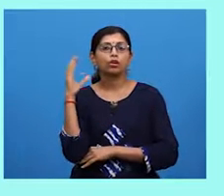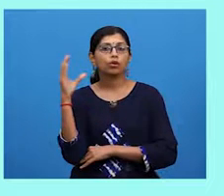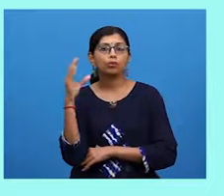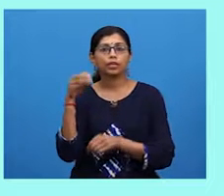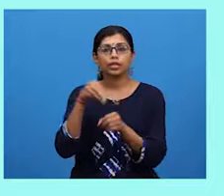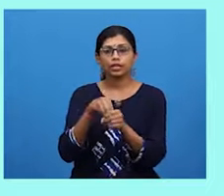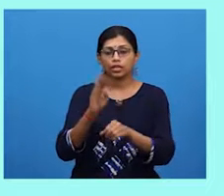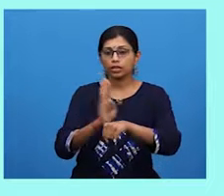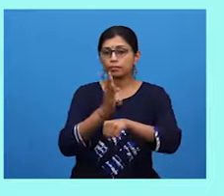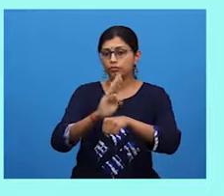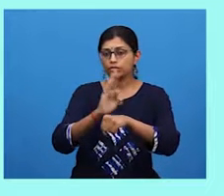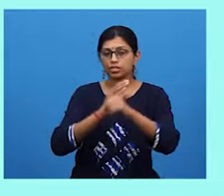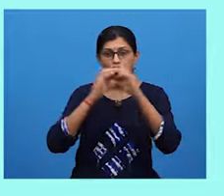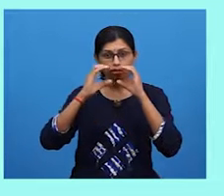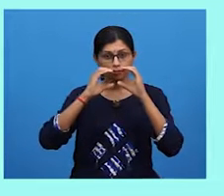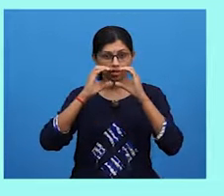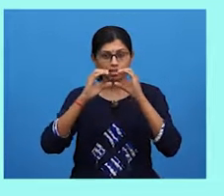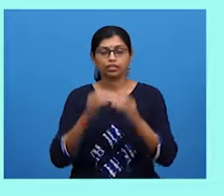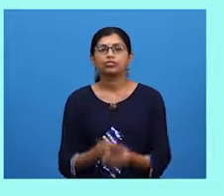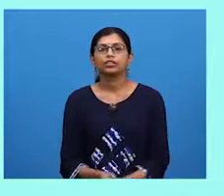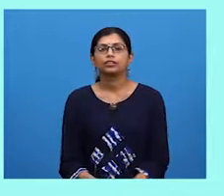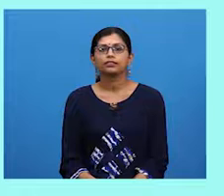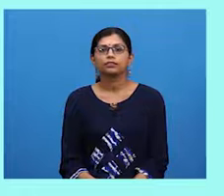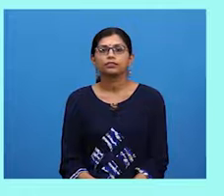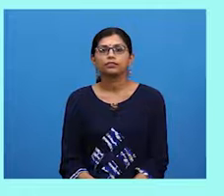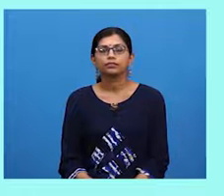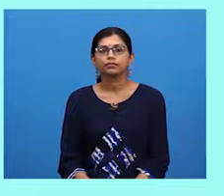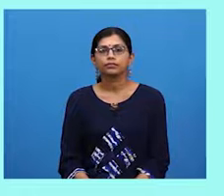especially in business communication.